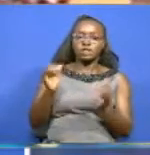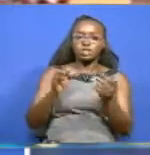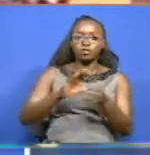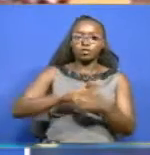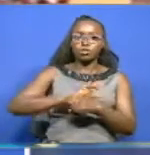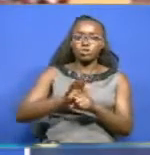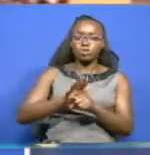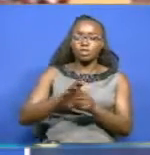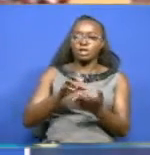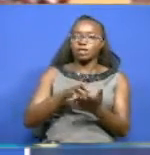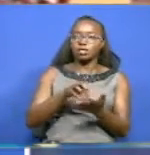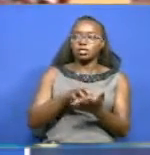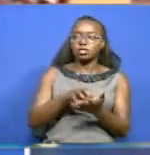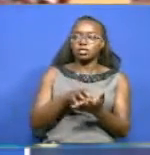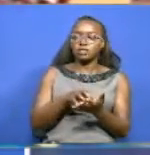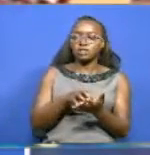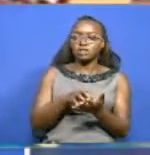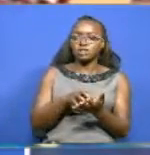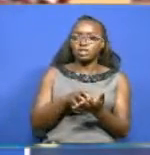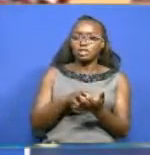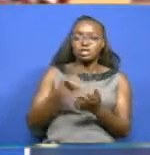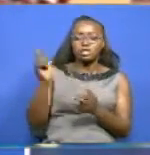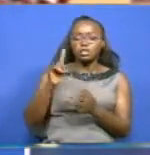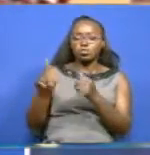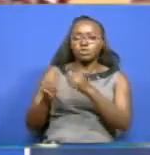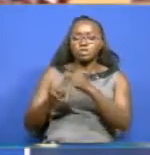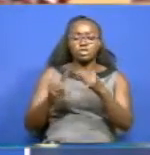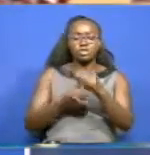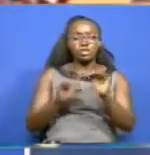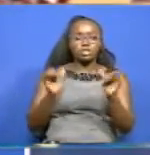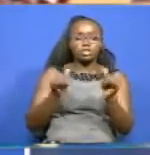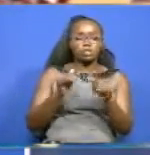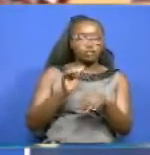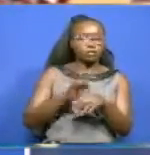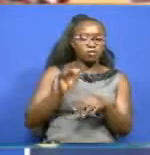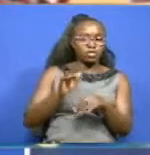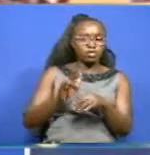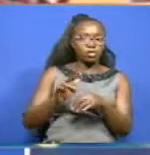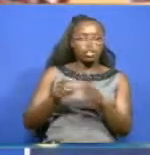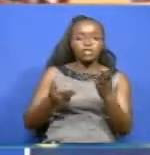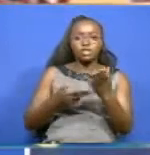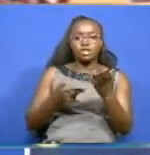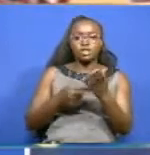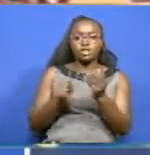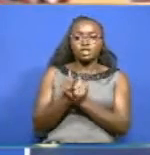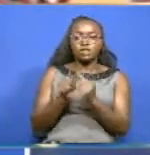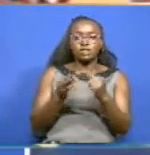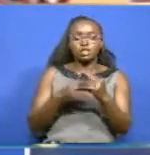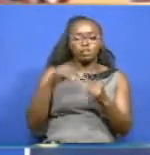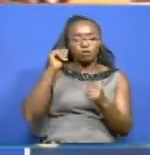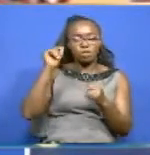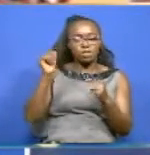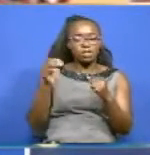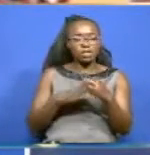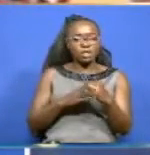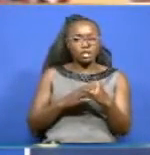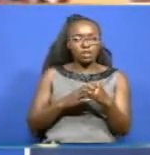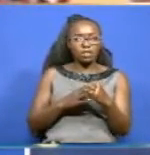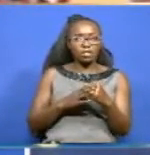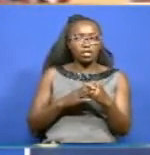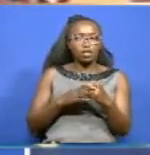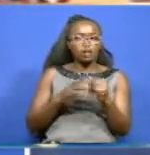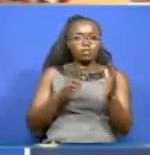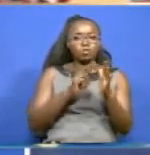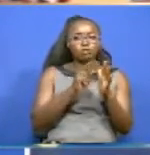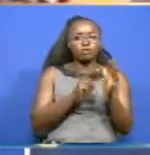-19 cases. Nairobi had 66 new infections, Taita Taveta 18, Mombasa 9, Nakuru and Narok